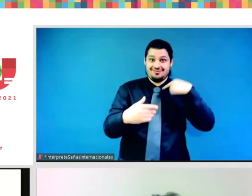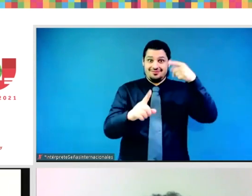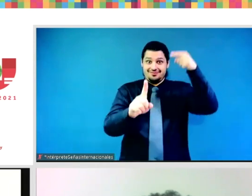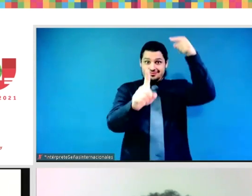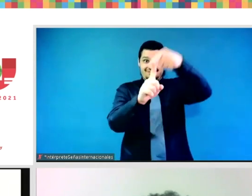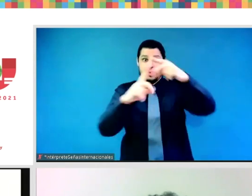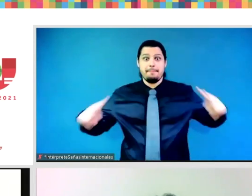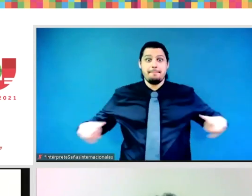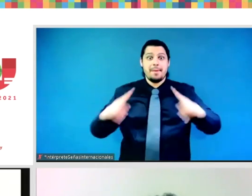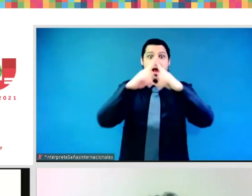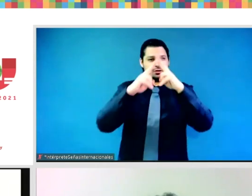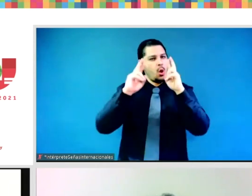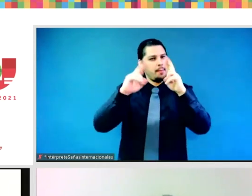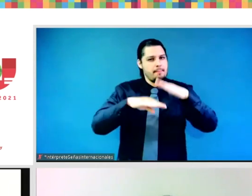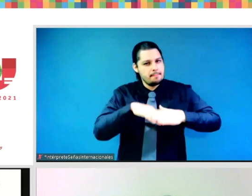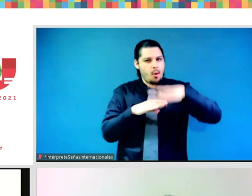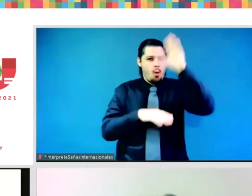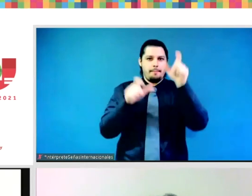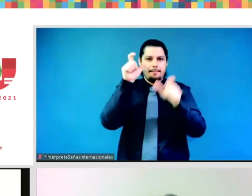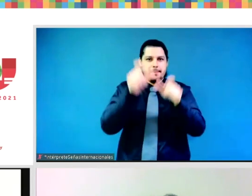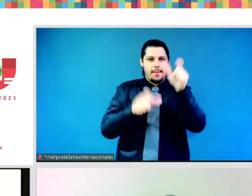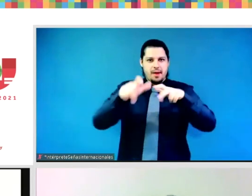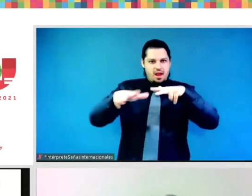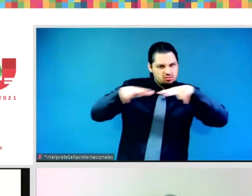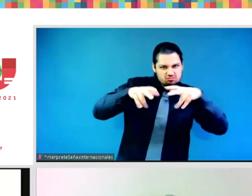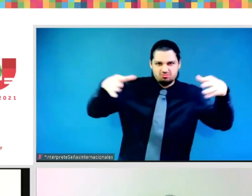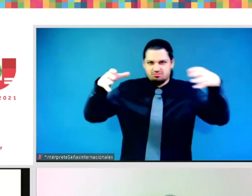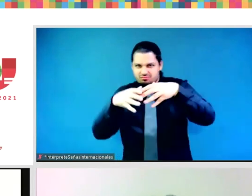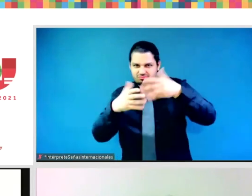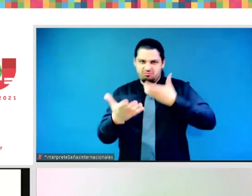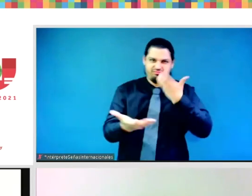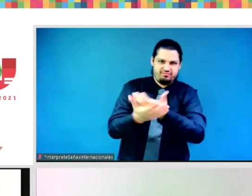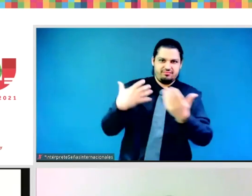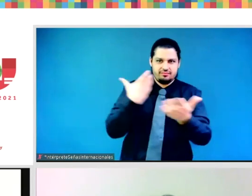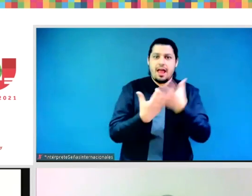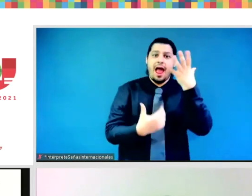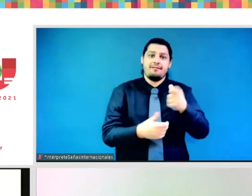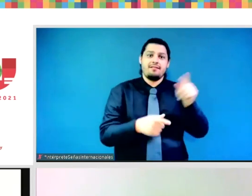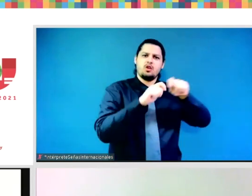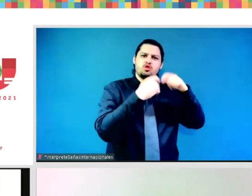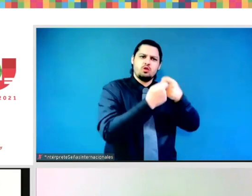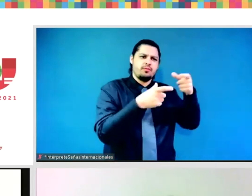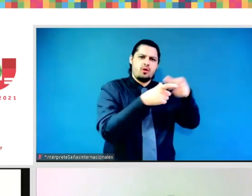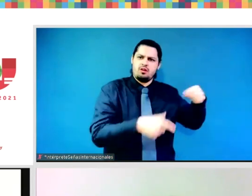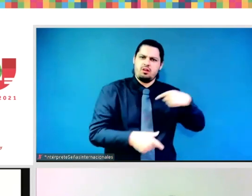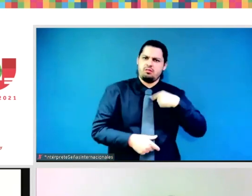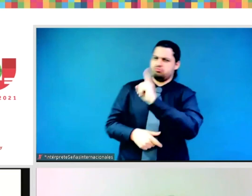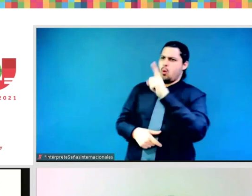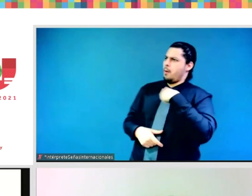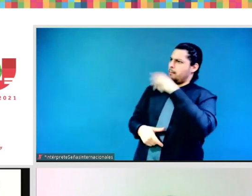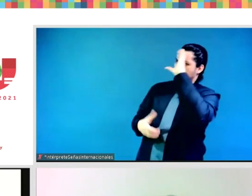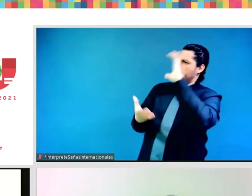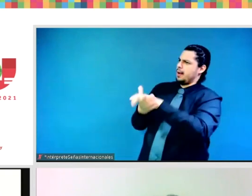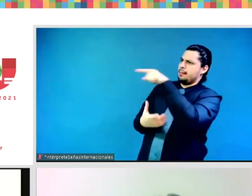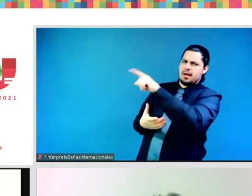falls under the data and accountability, which I think is really, really key if we really, you know, wanting to make a benchmark and move forward. Hakima, I kind of